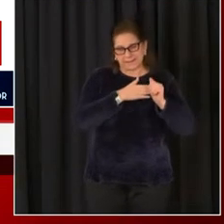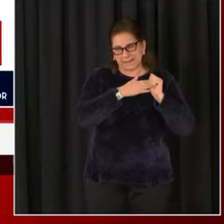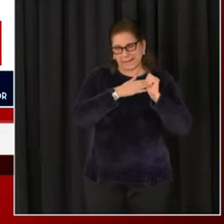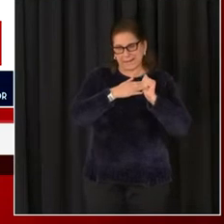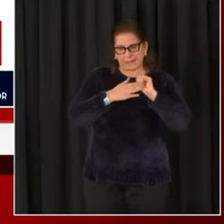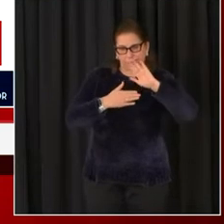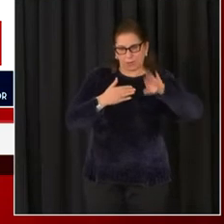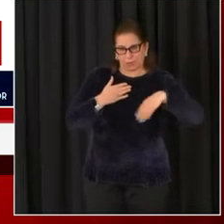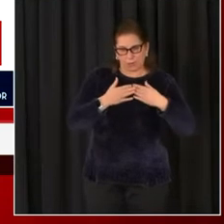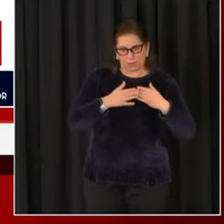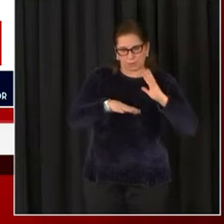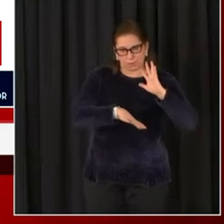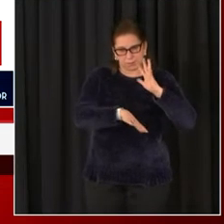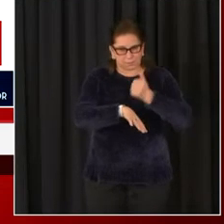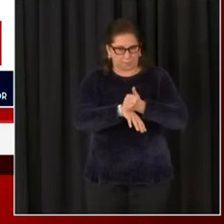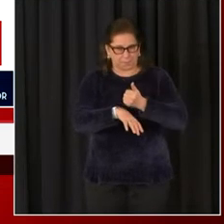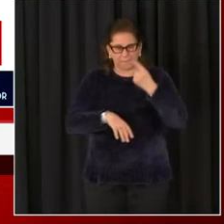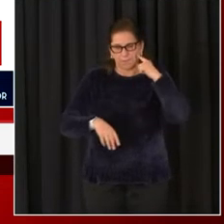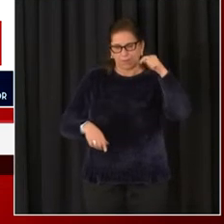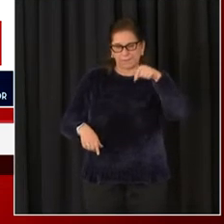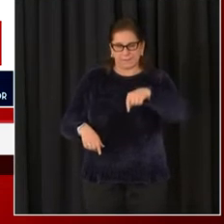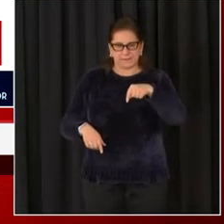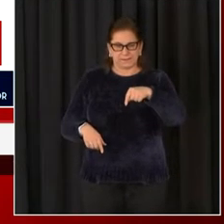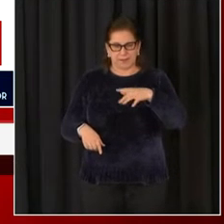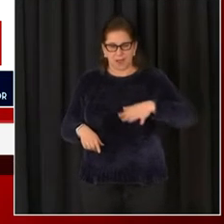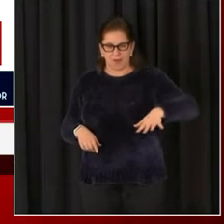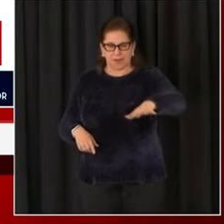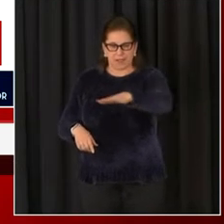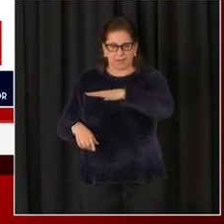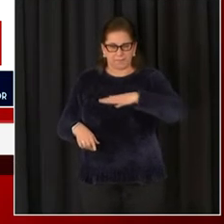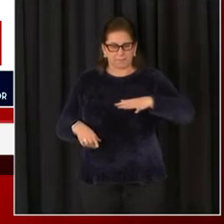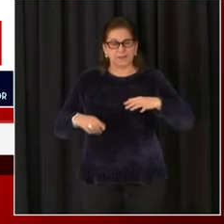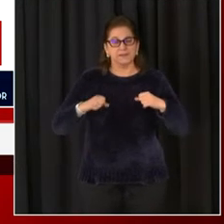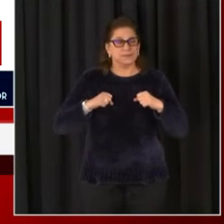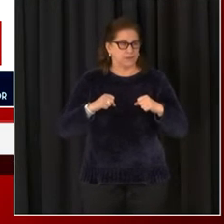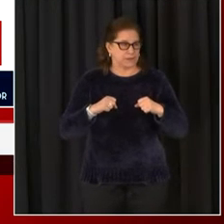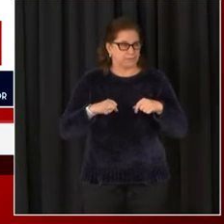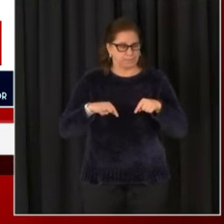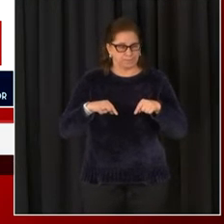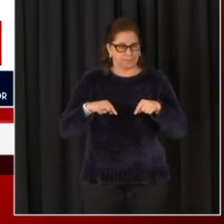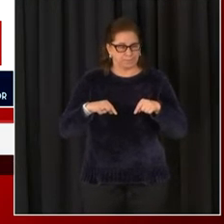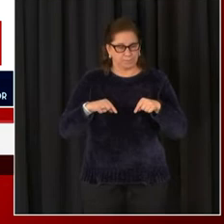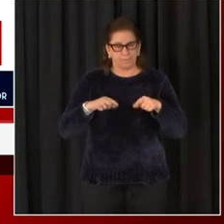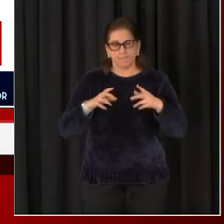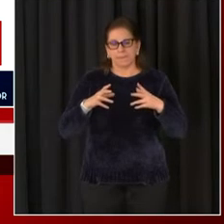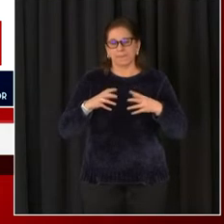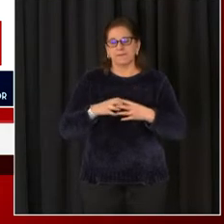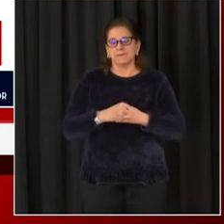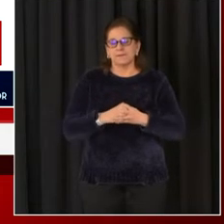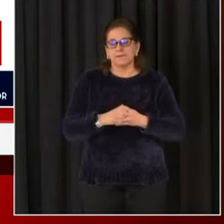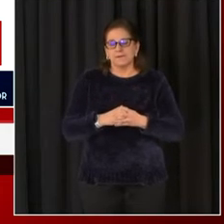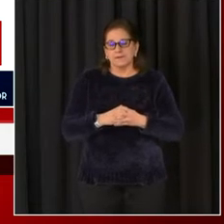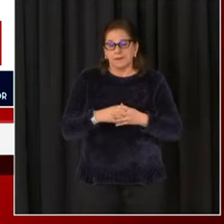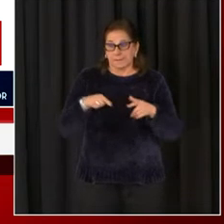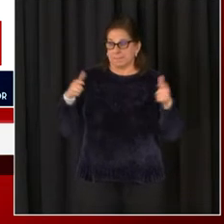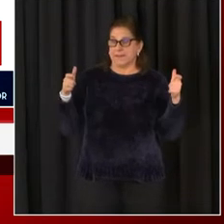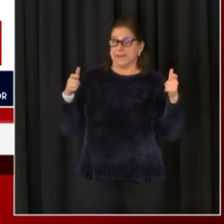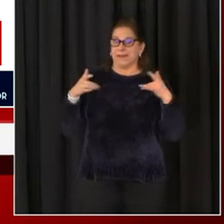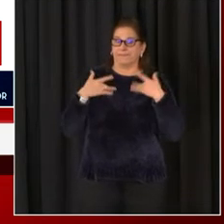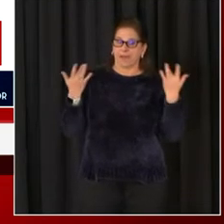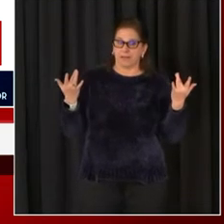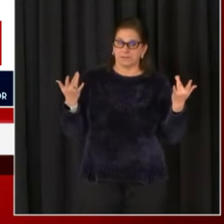national special security events. The special agent in charge joined us for the press